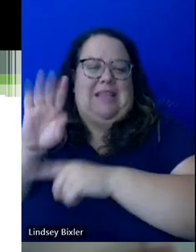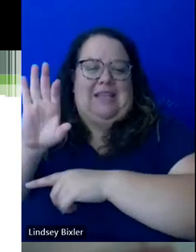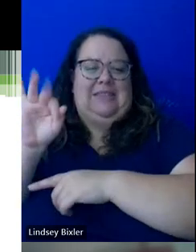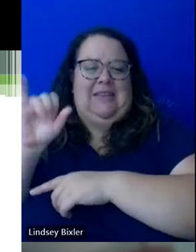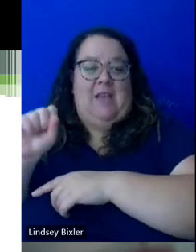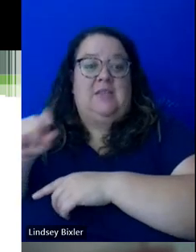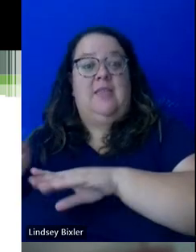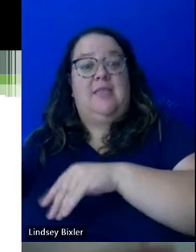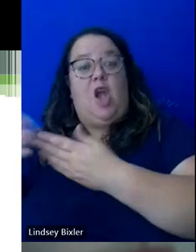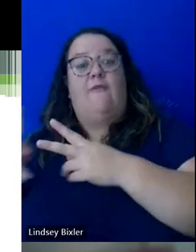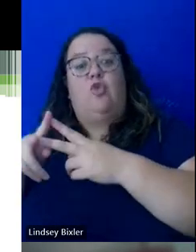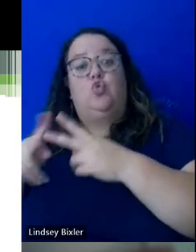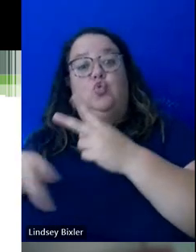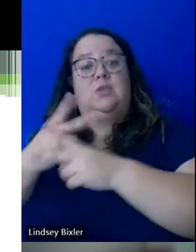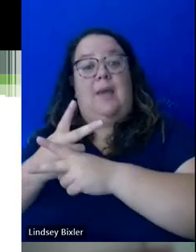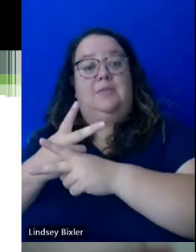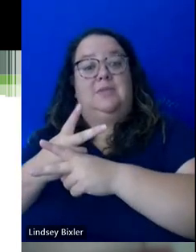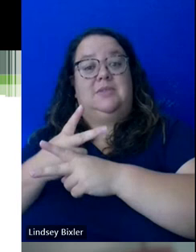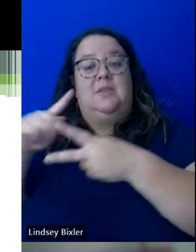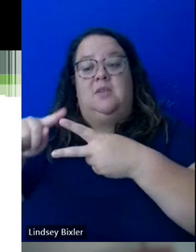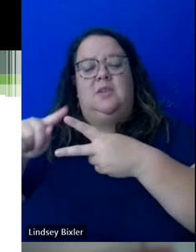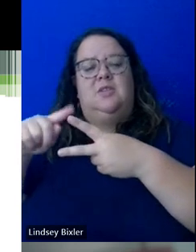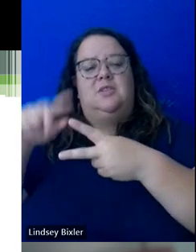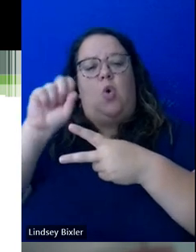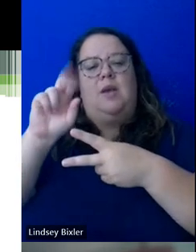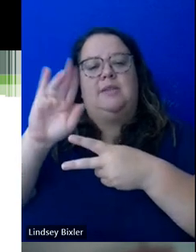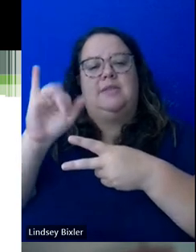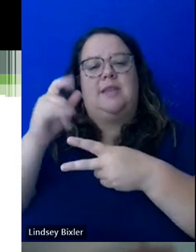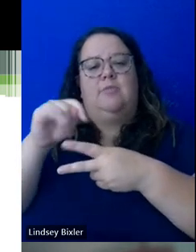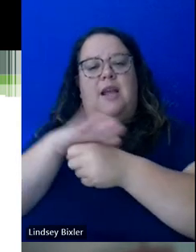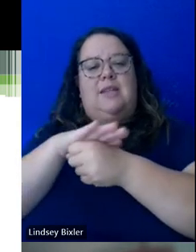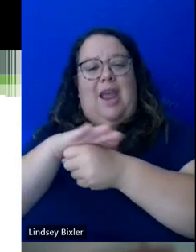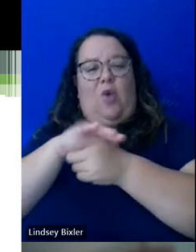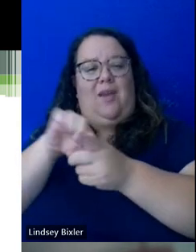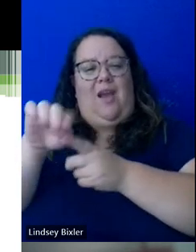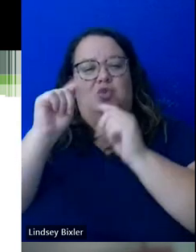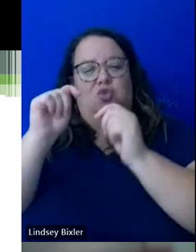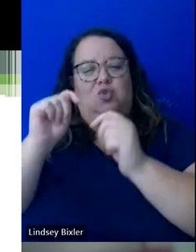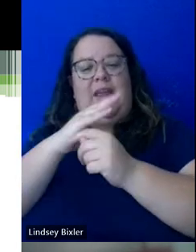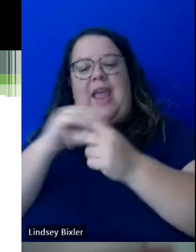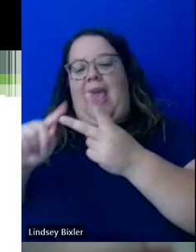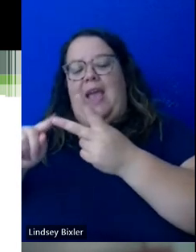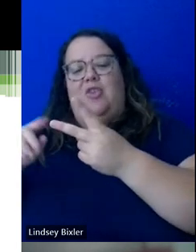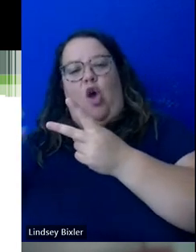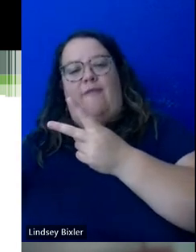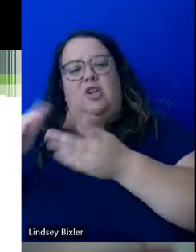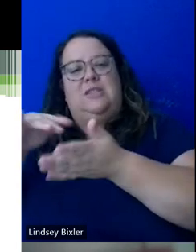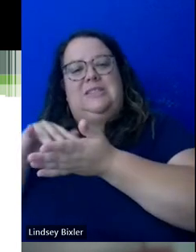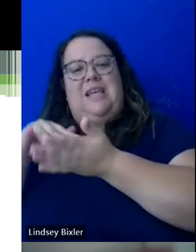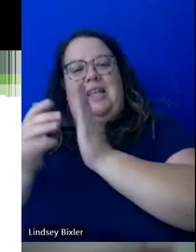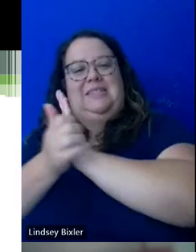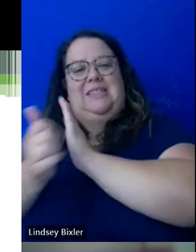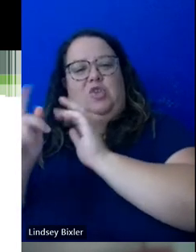offer subject area tutoring, which is course specific, and they also offer study skills tutoring, which is kind of around the